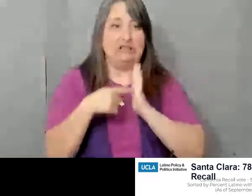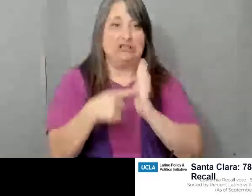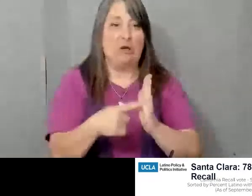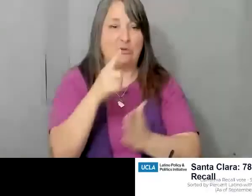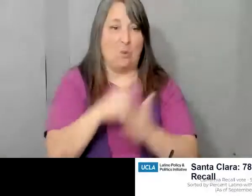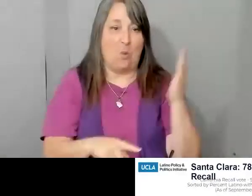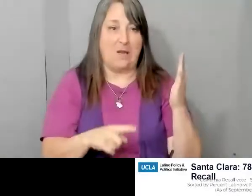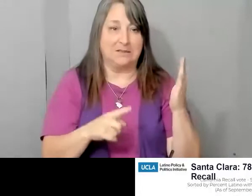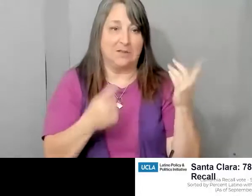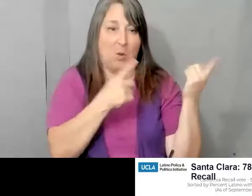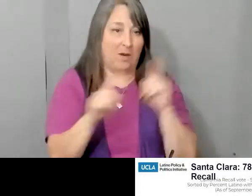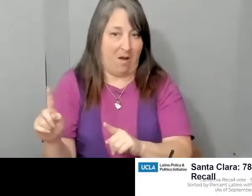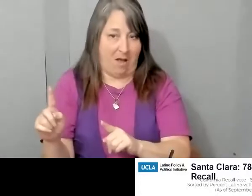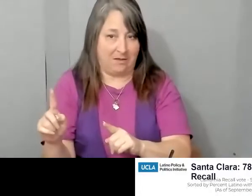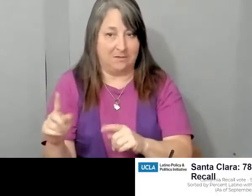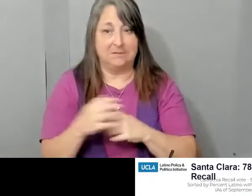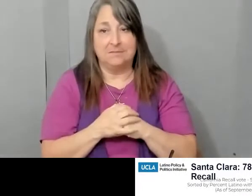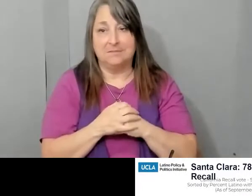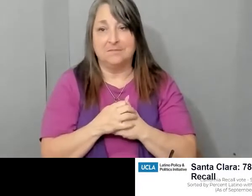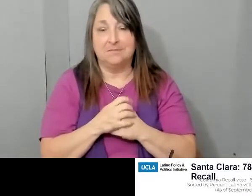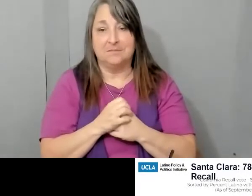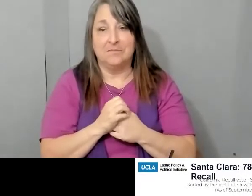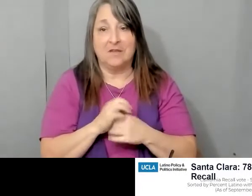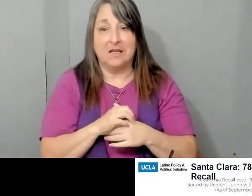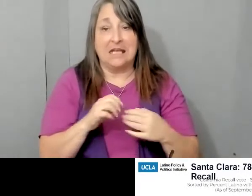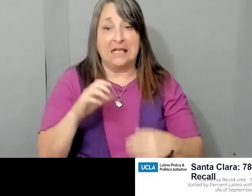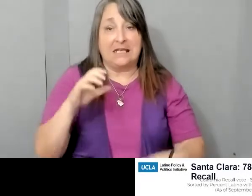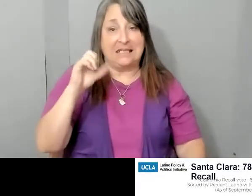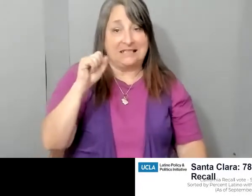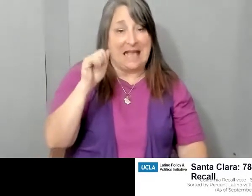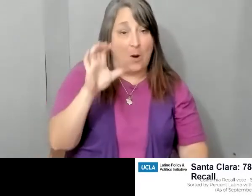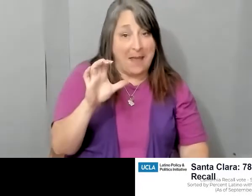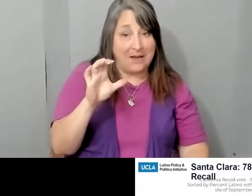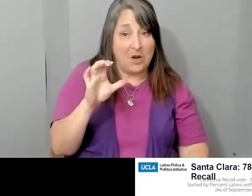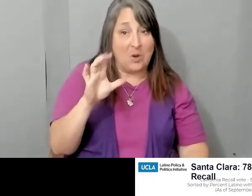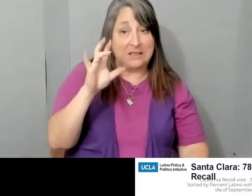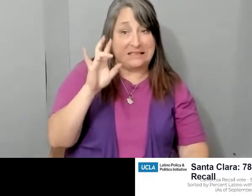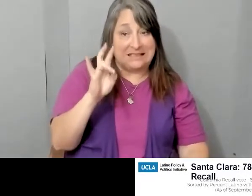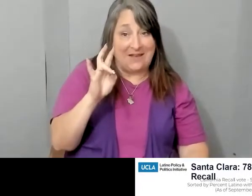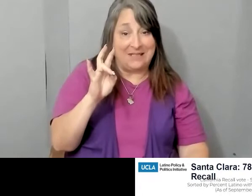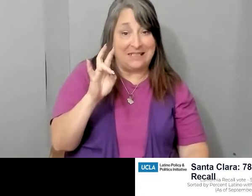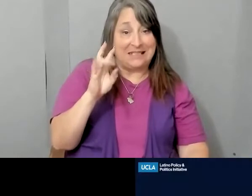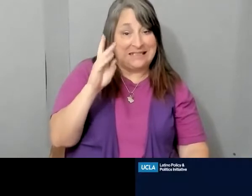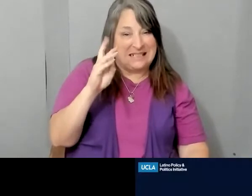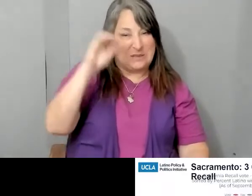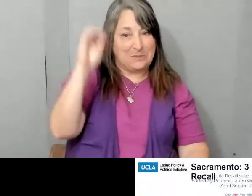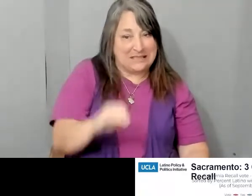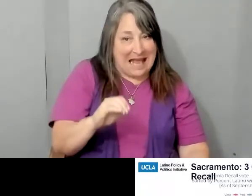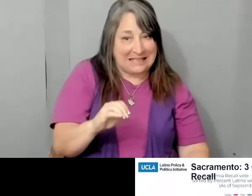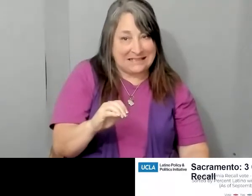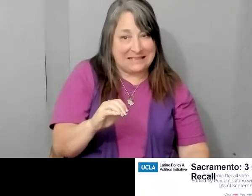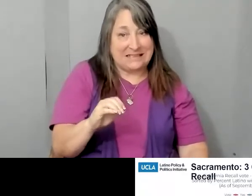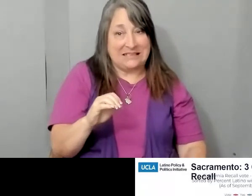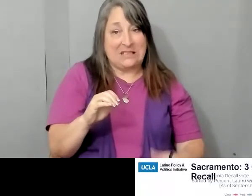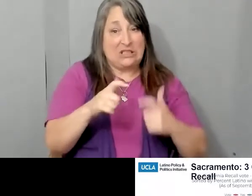Sacramento, three out of four Latinos voted against the recall here. You're also seeing where there are some huge shifts